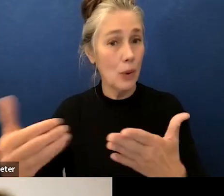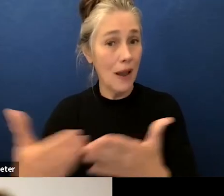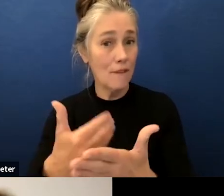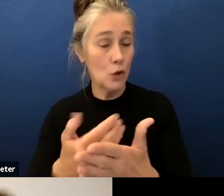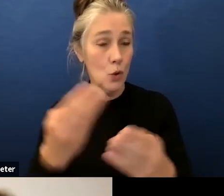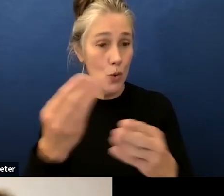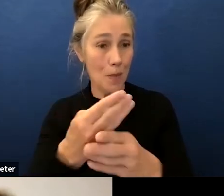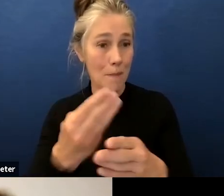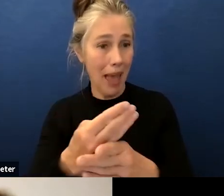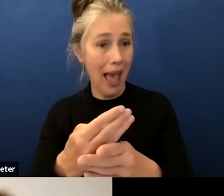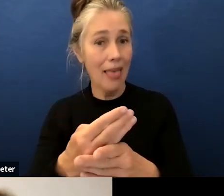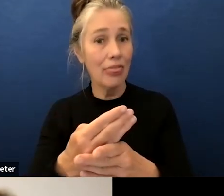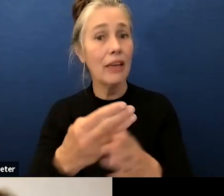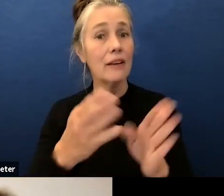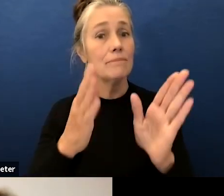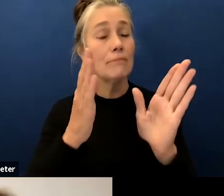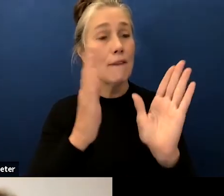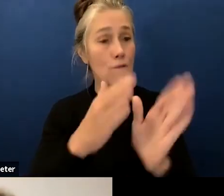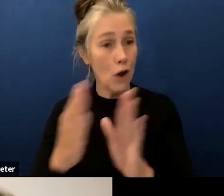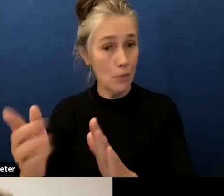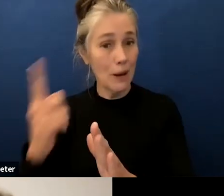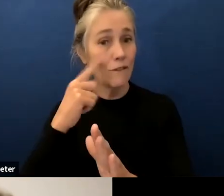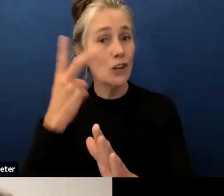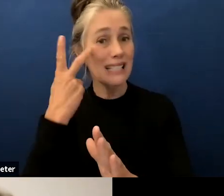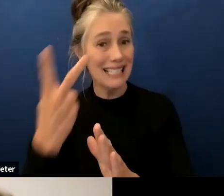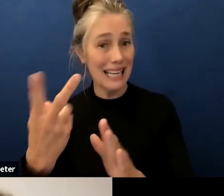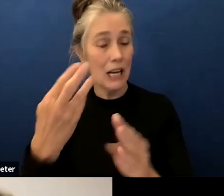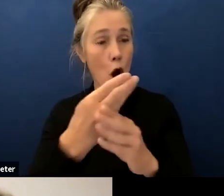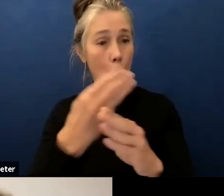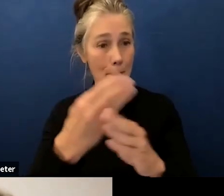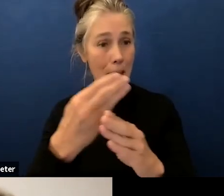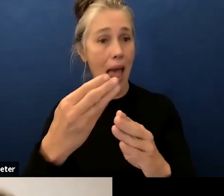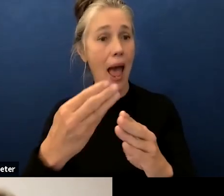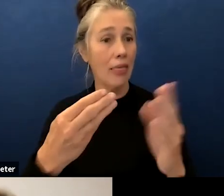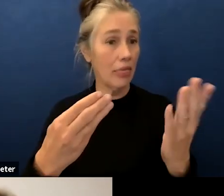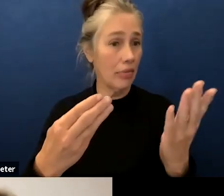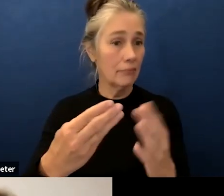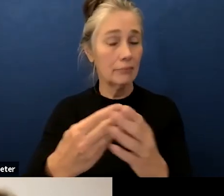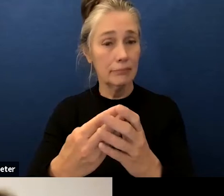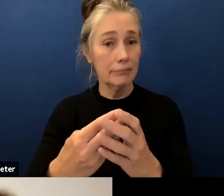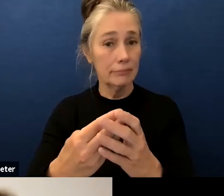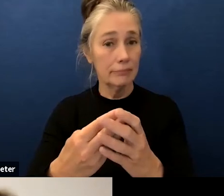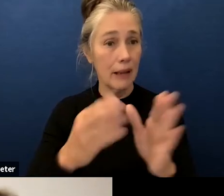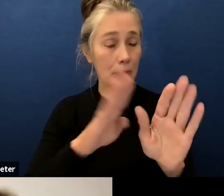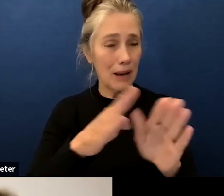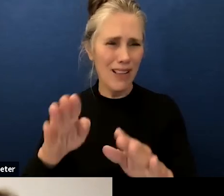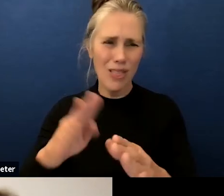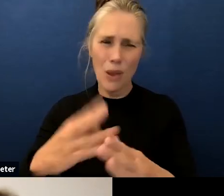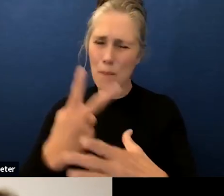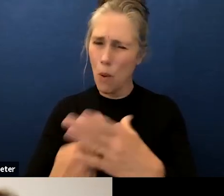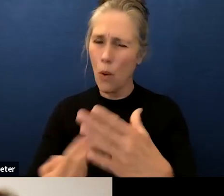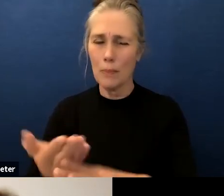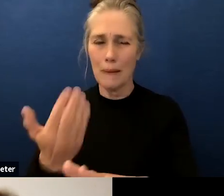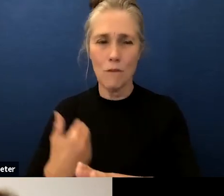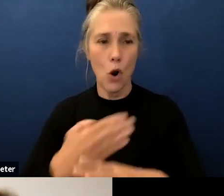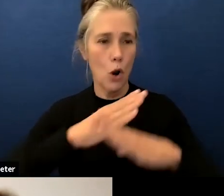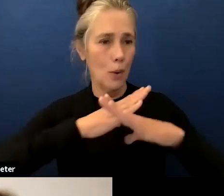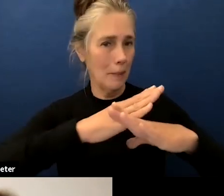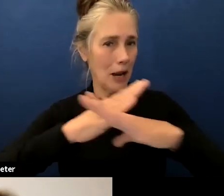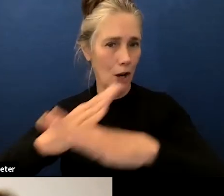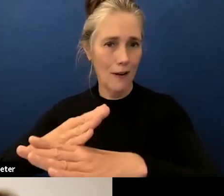math sequence as well those are two two barriers that we've seen historically in our data for students in terms of achieving a through g eligibility